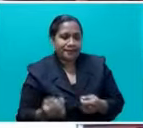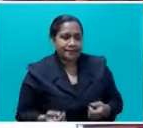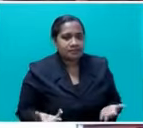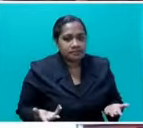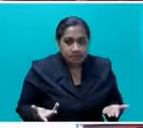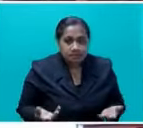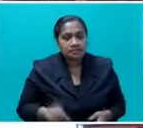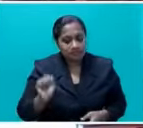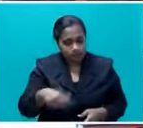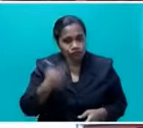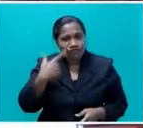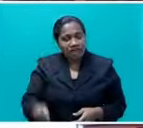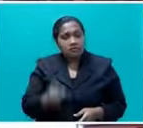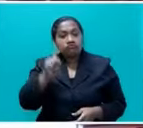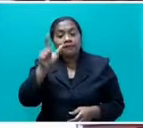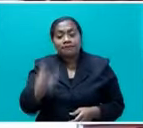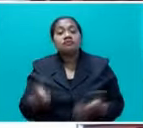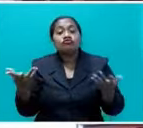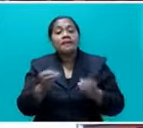of all places charging 20 bucks.